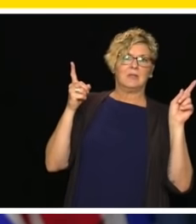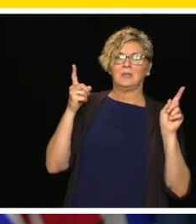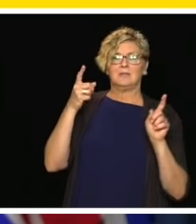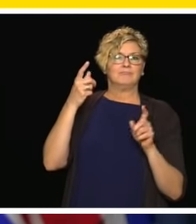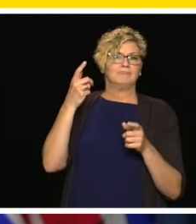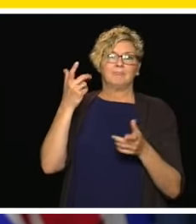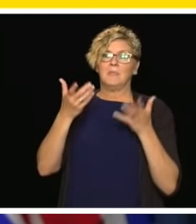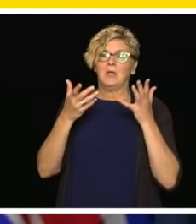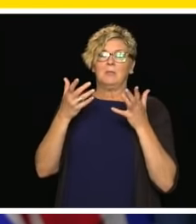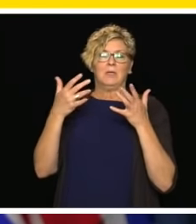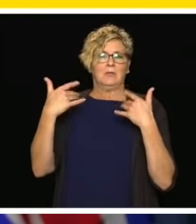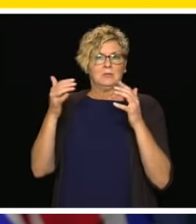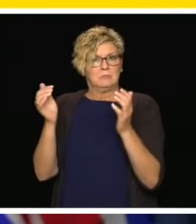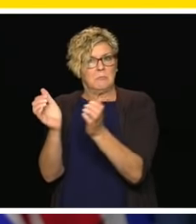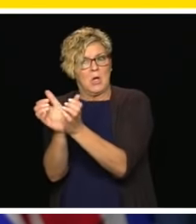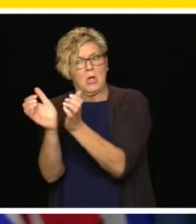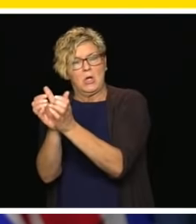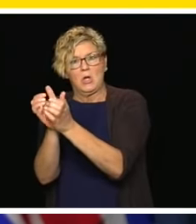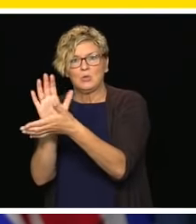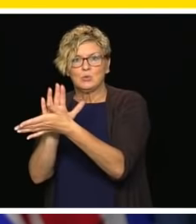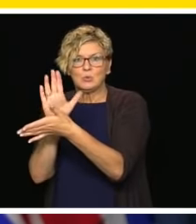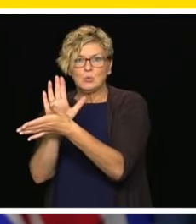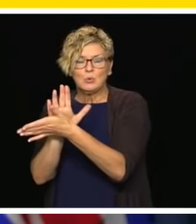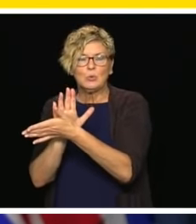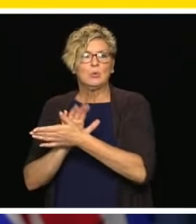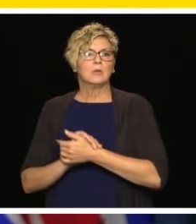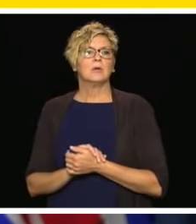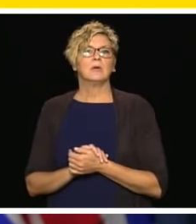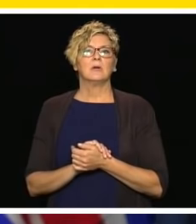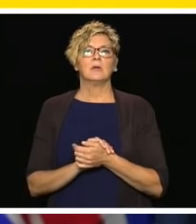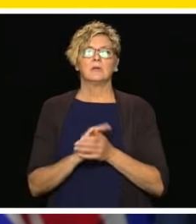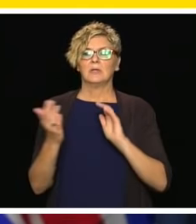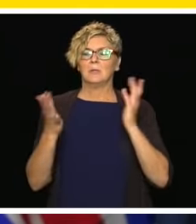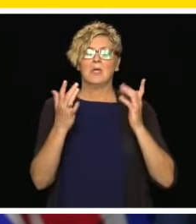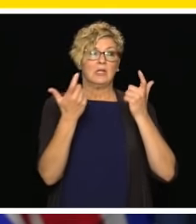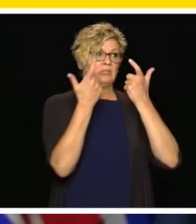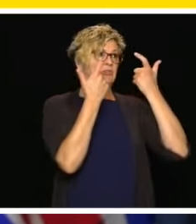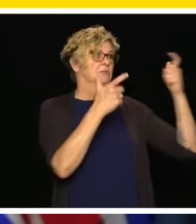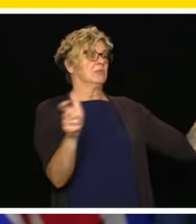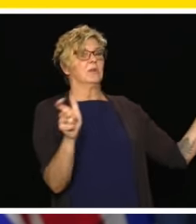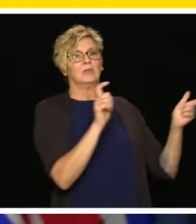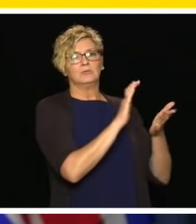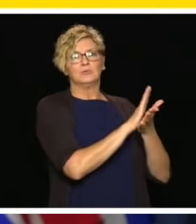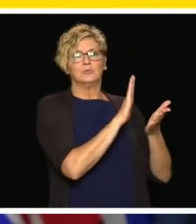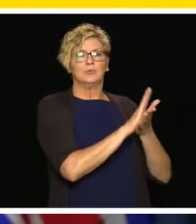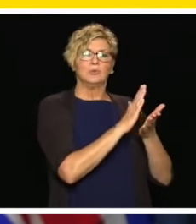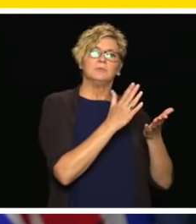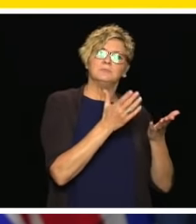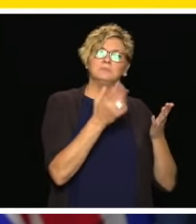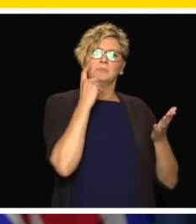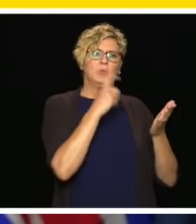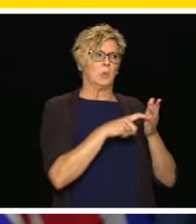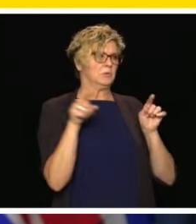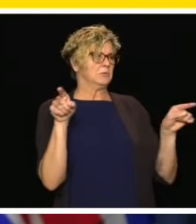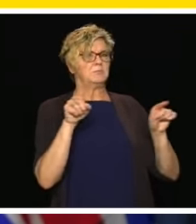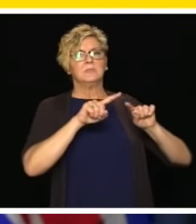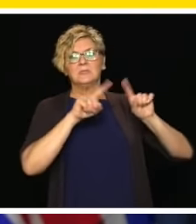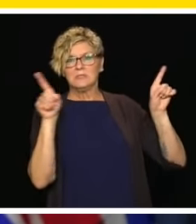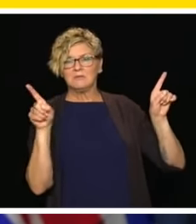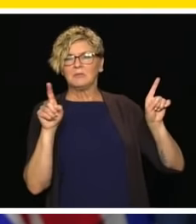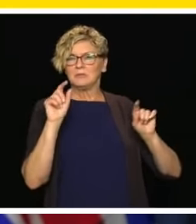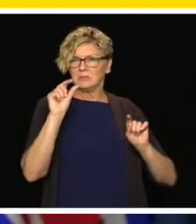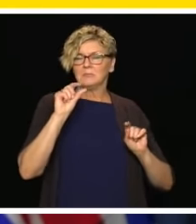have elementary schools that have much larger student populations and they're going to have different planning exercises to reduce the density of kids to